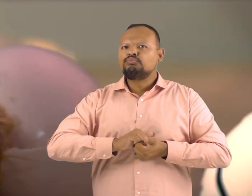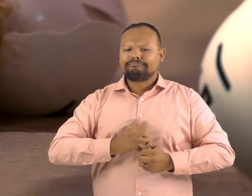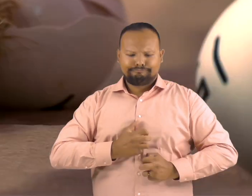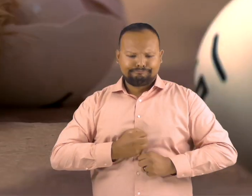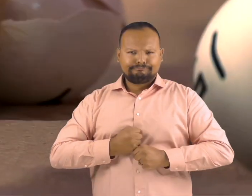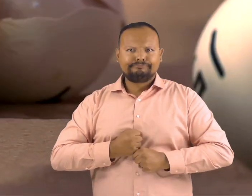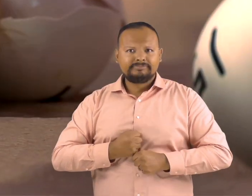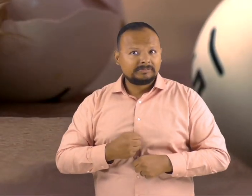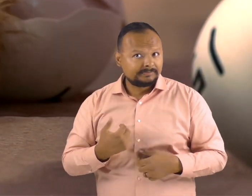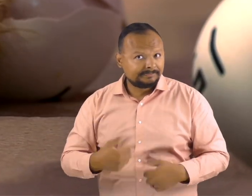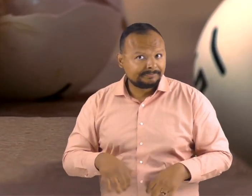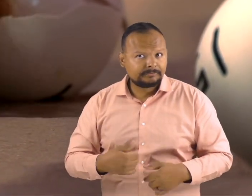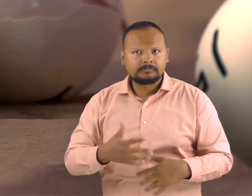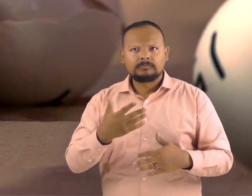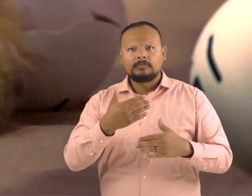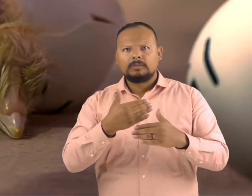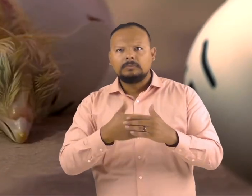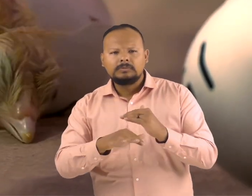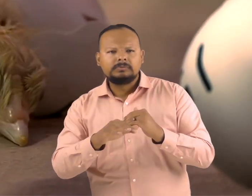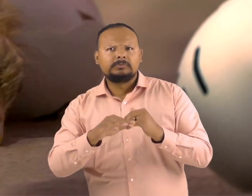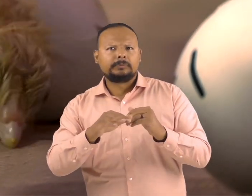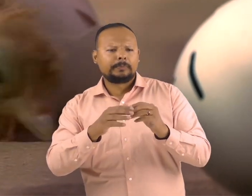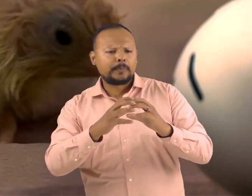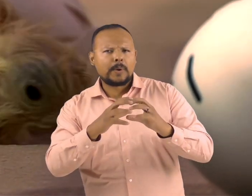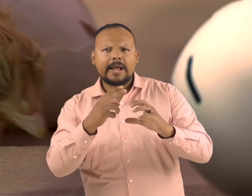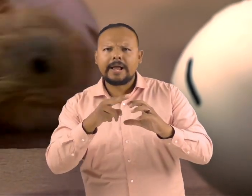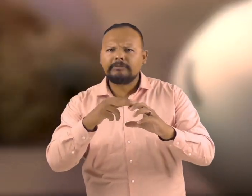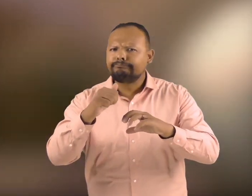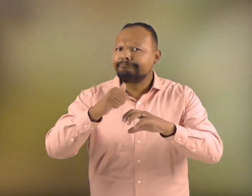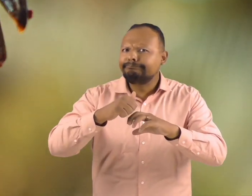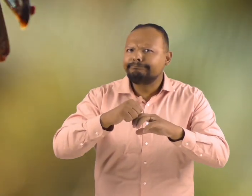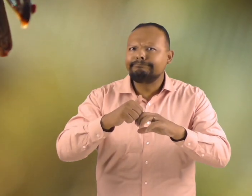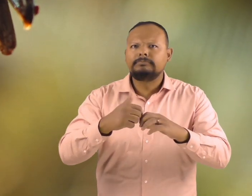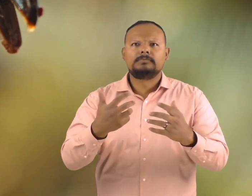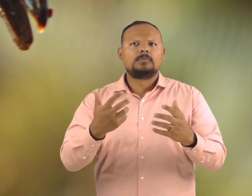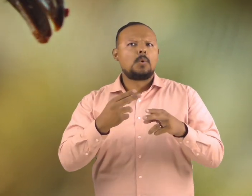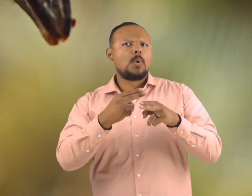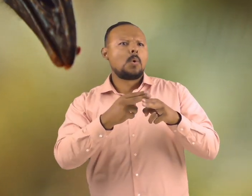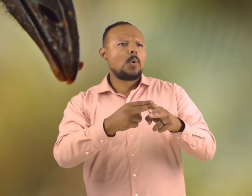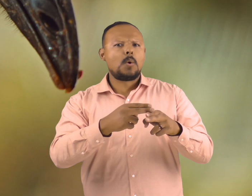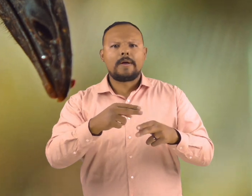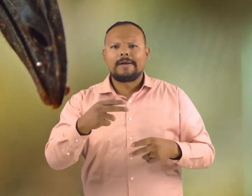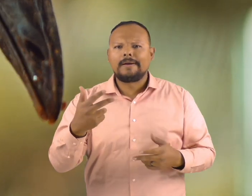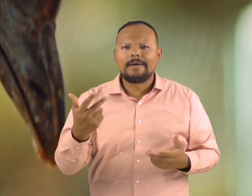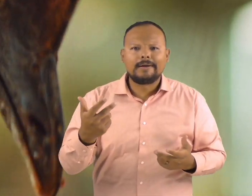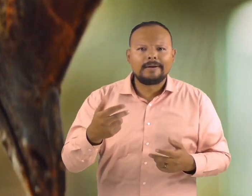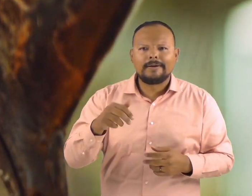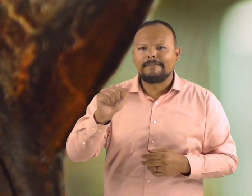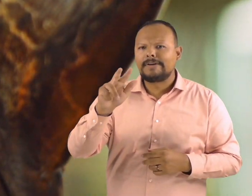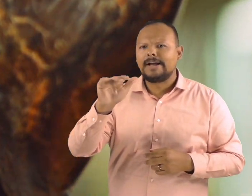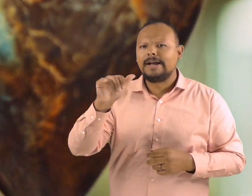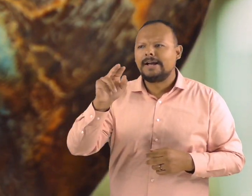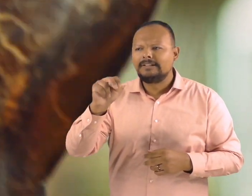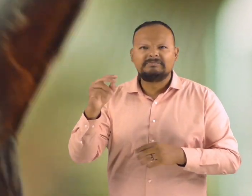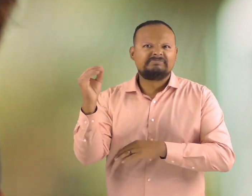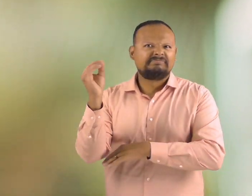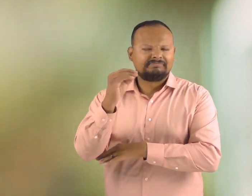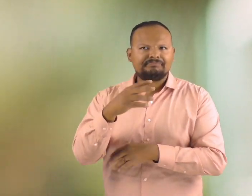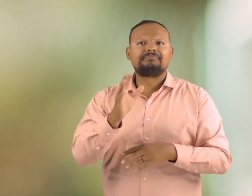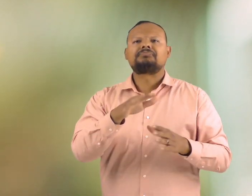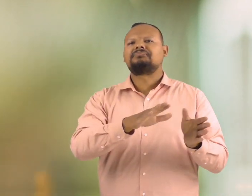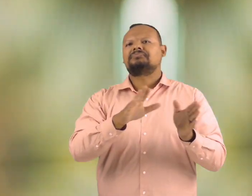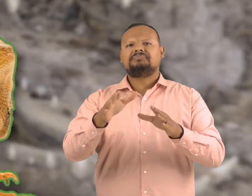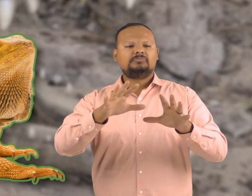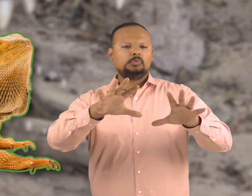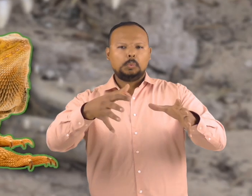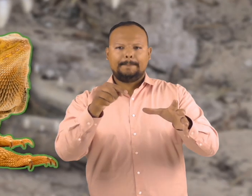They also lay hard-shelled eggs, and are often referred to as avian dinosaurs.